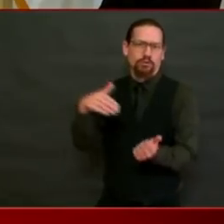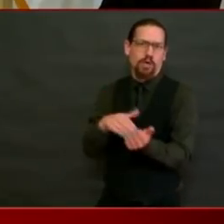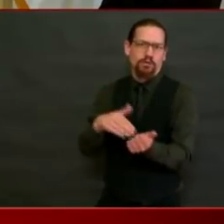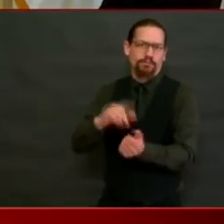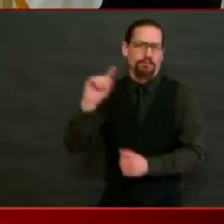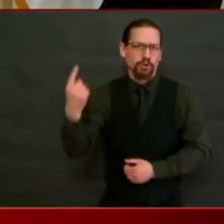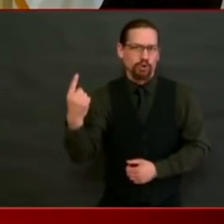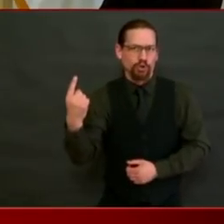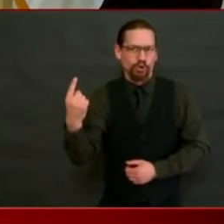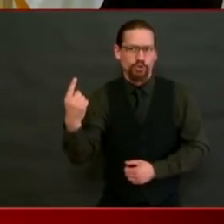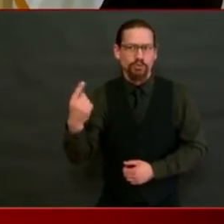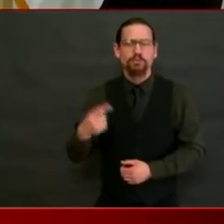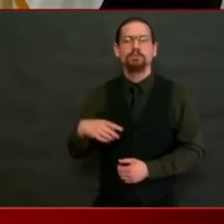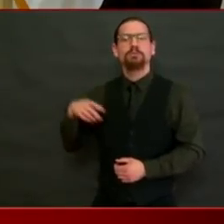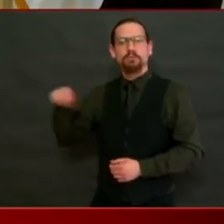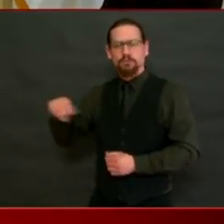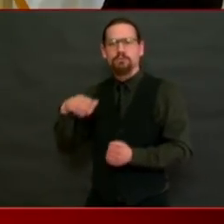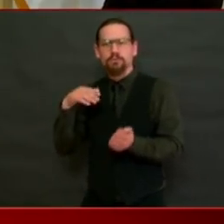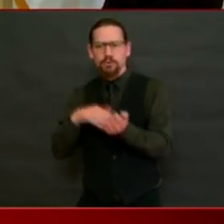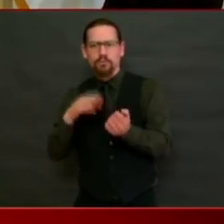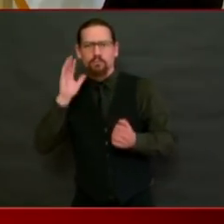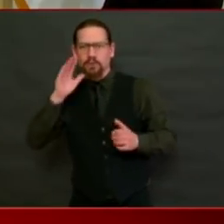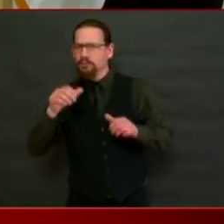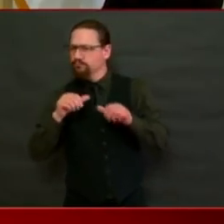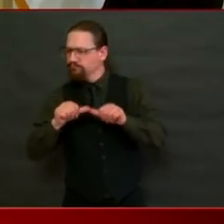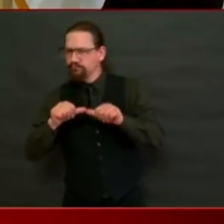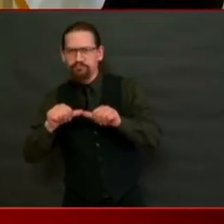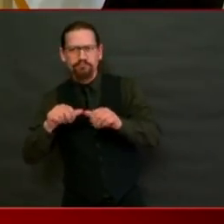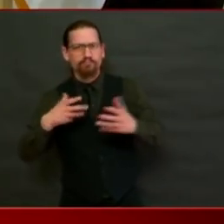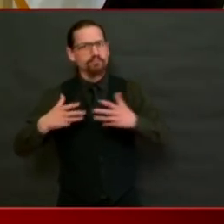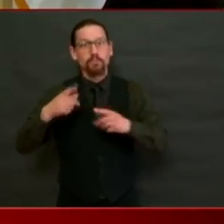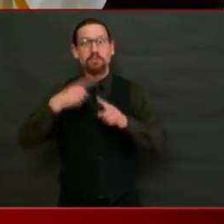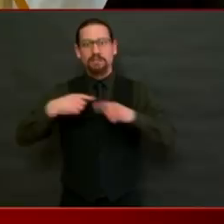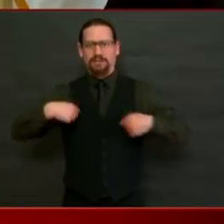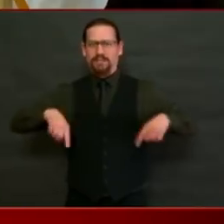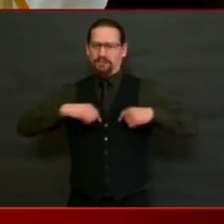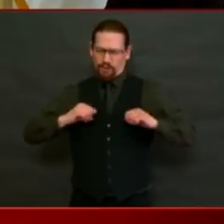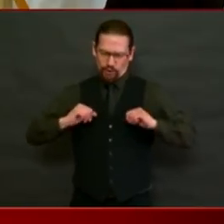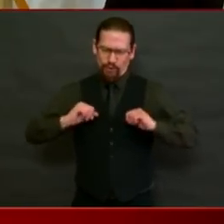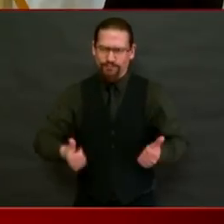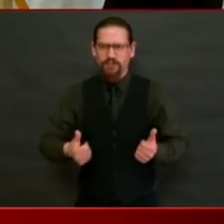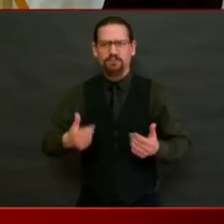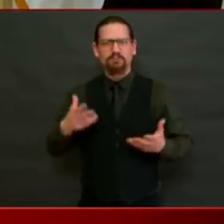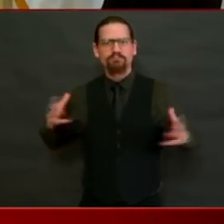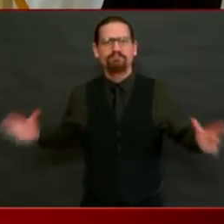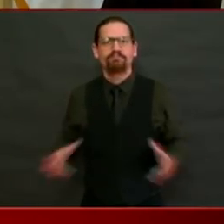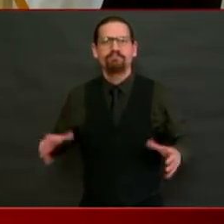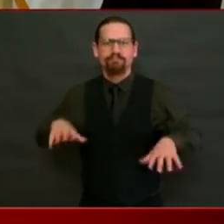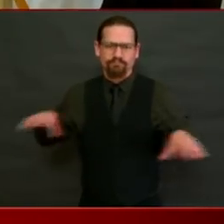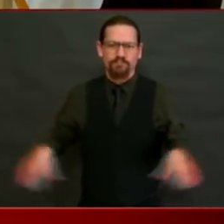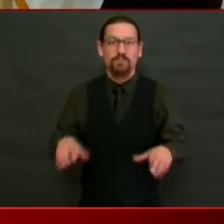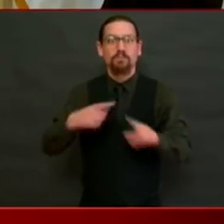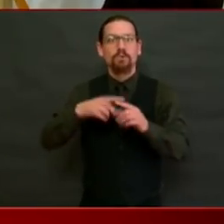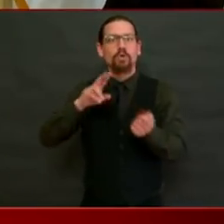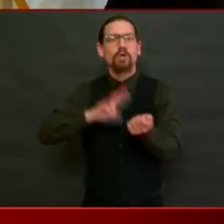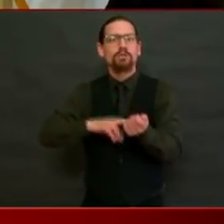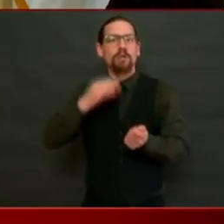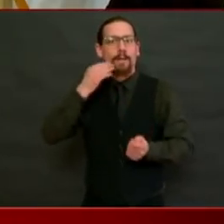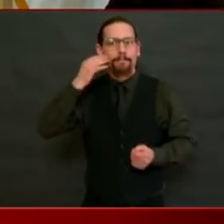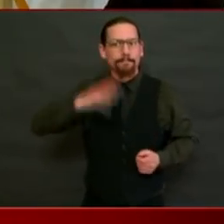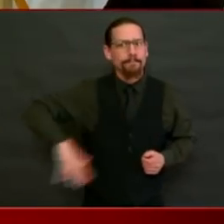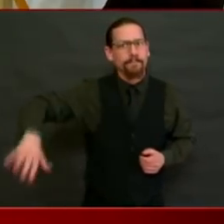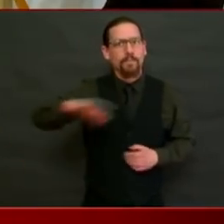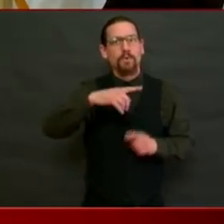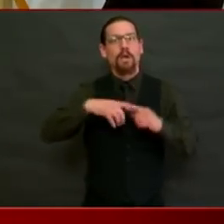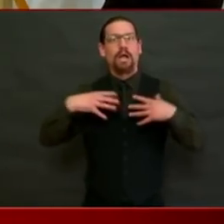And we are continuing the very aggressive approach with nursing homes, healthcare workers, and hospitalized patients